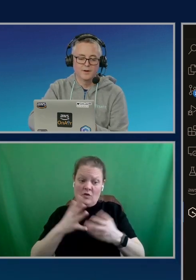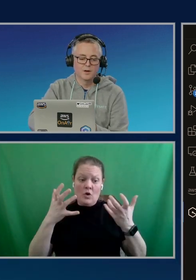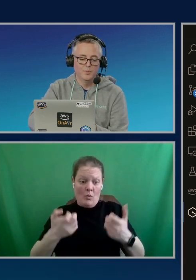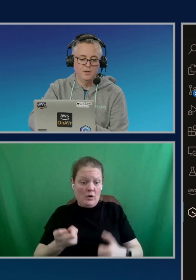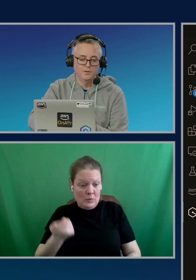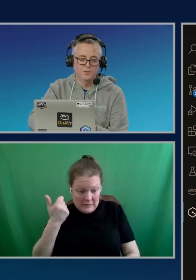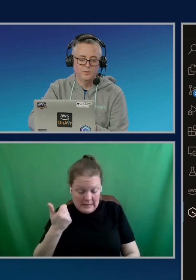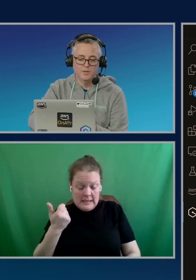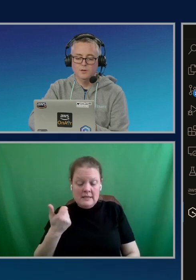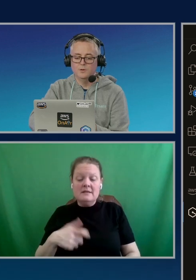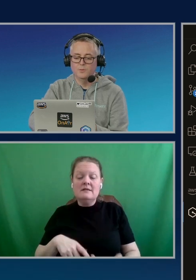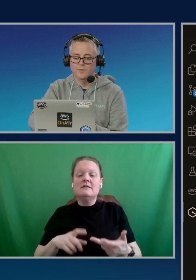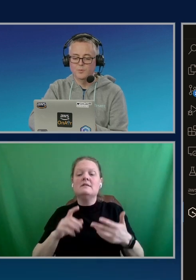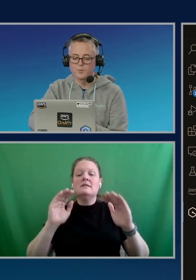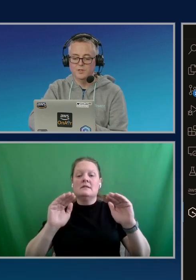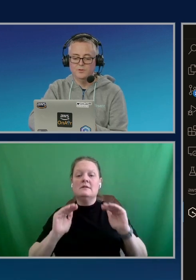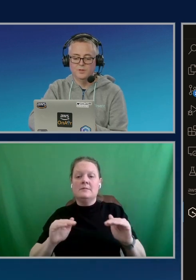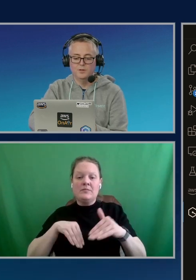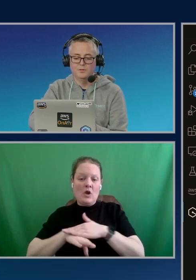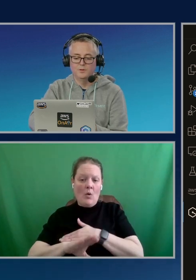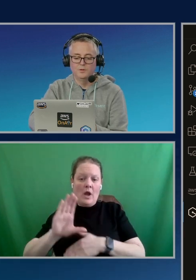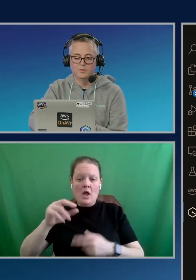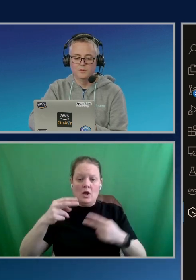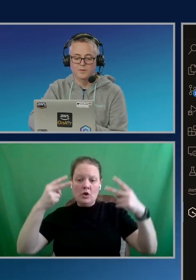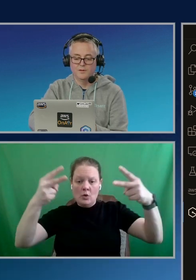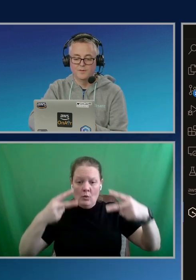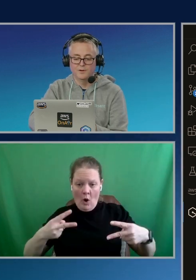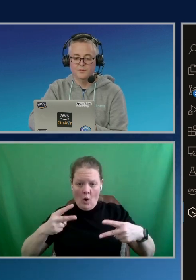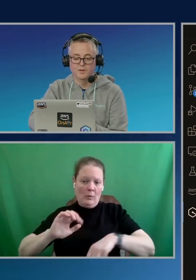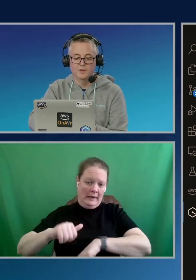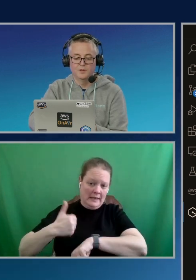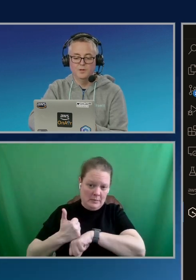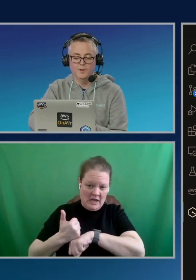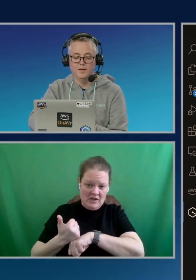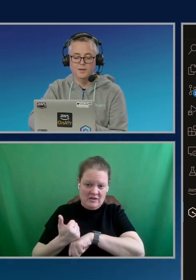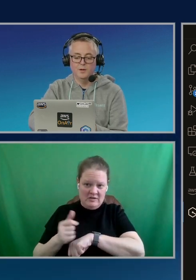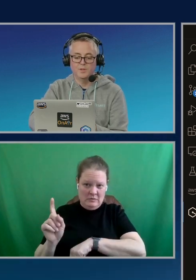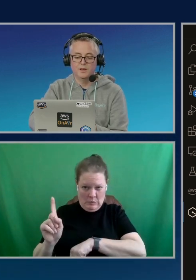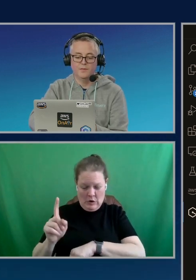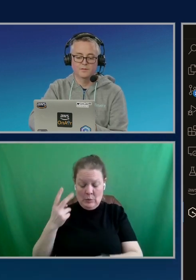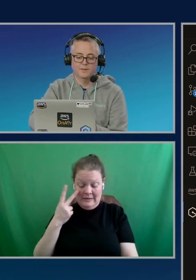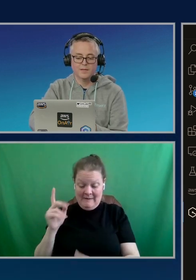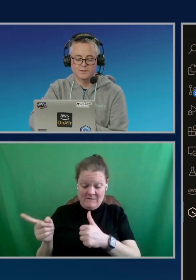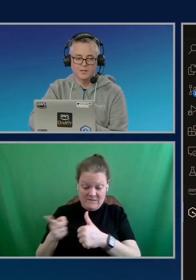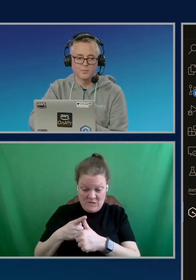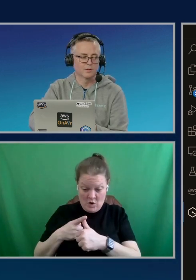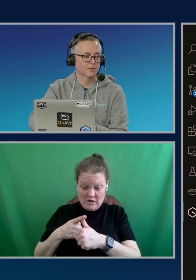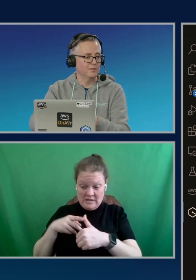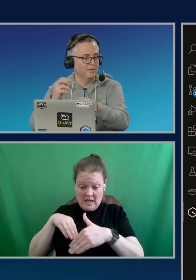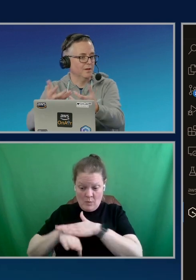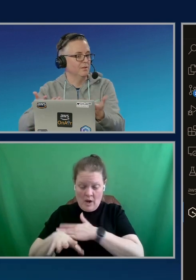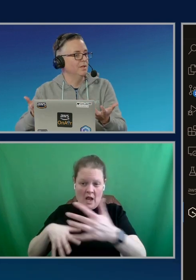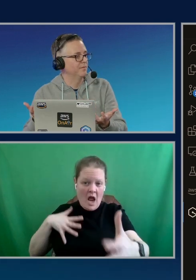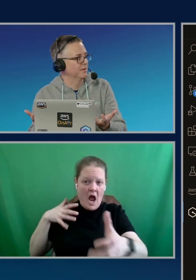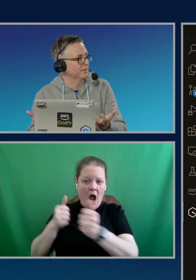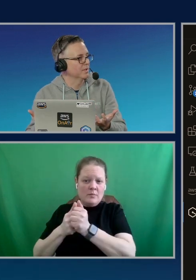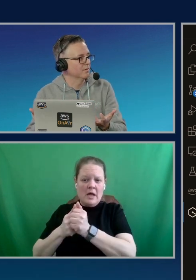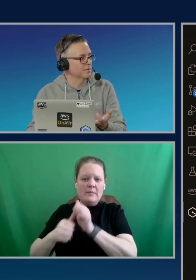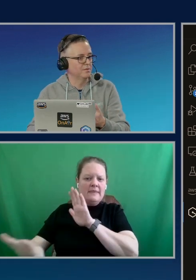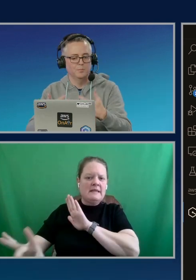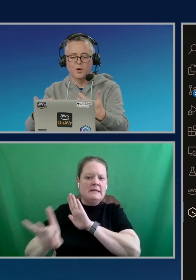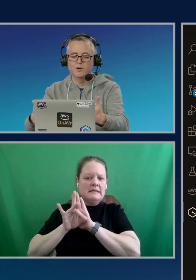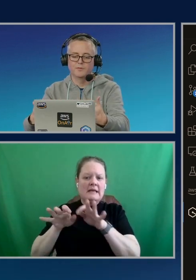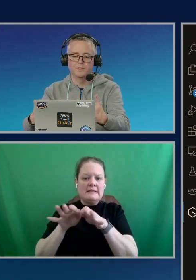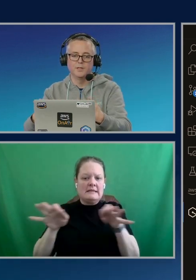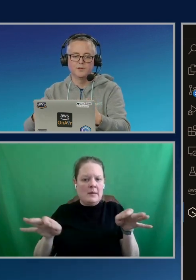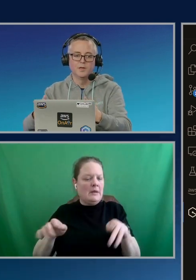And then if I come into the code where the implementation is, you can see that first, it went in and updated the select statement. So, this isn't actually needed for delete,